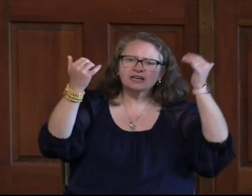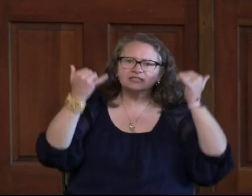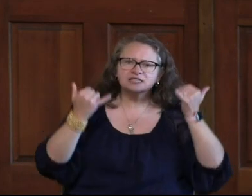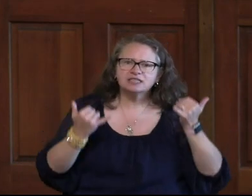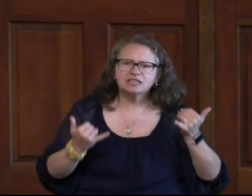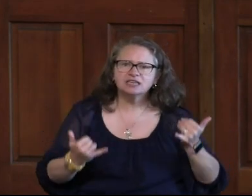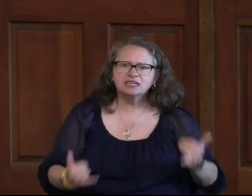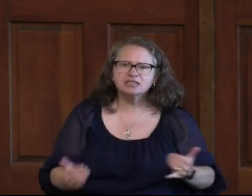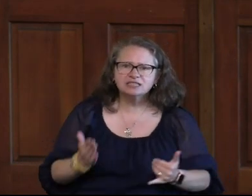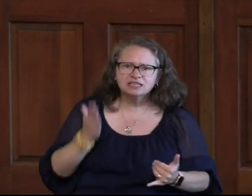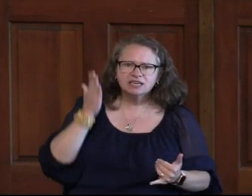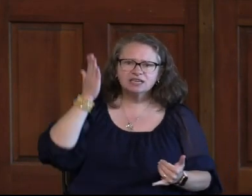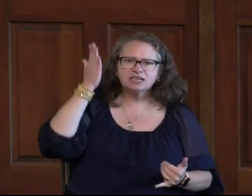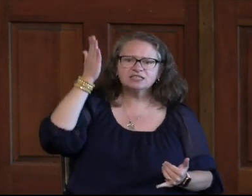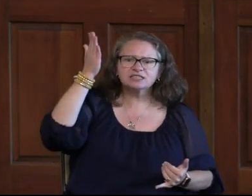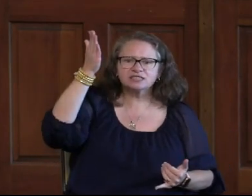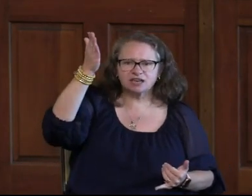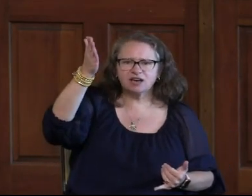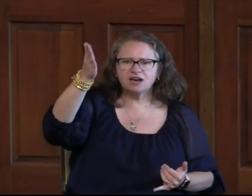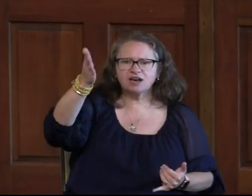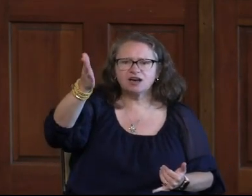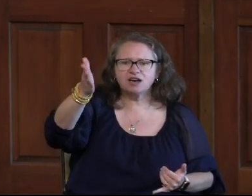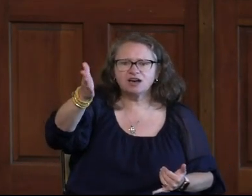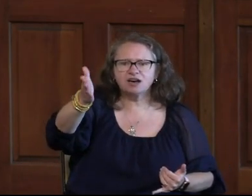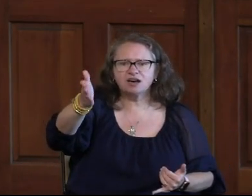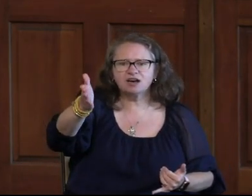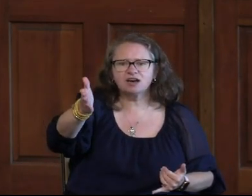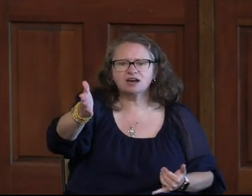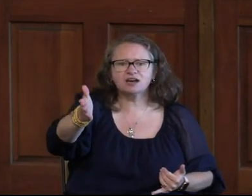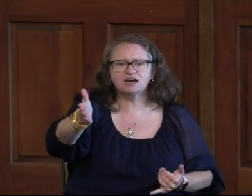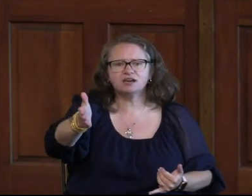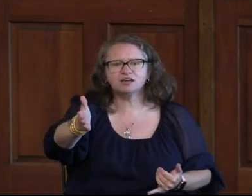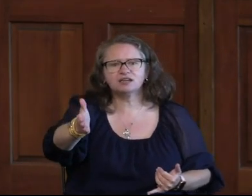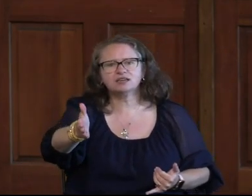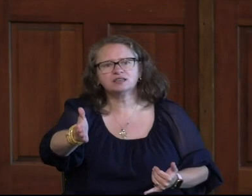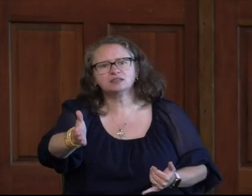was, and is, and is to come.